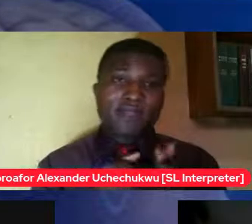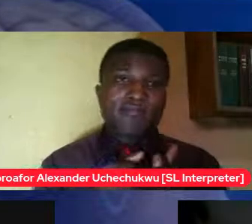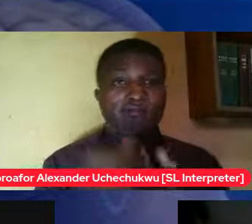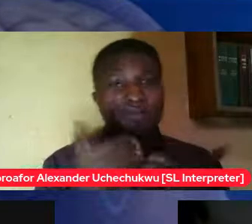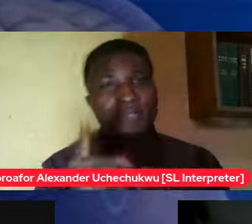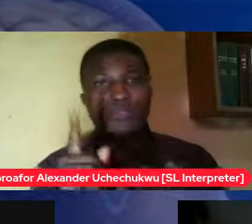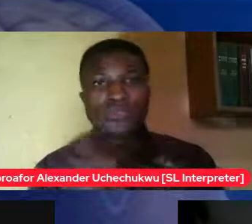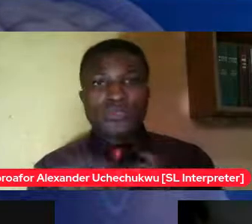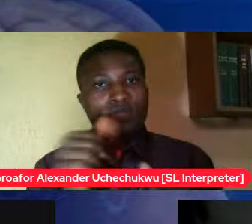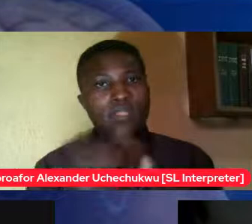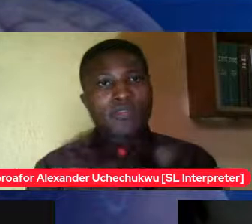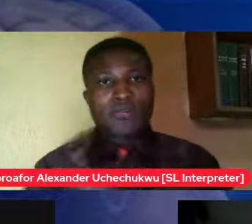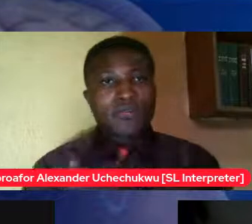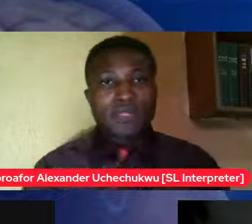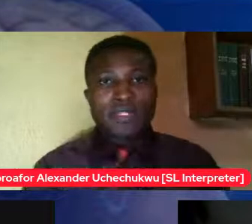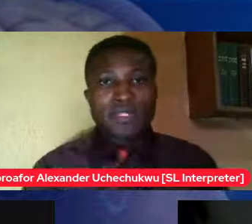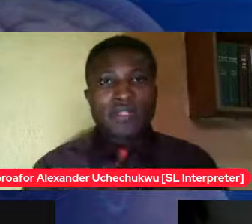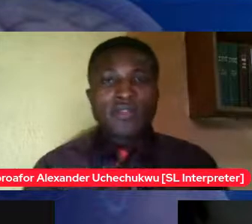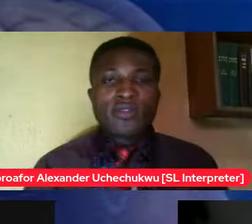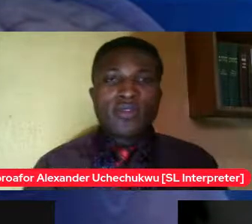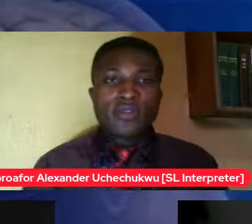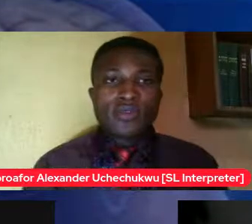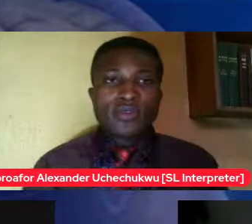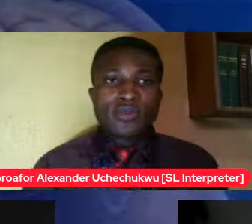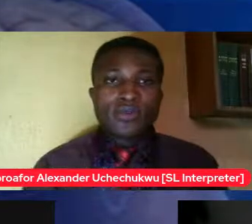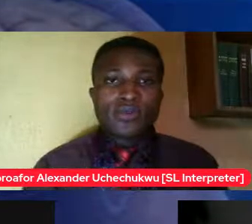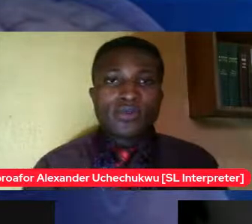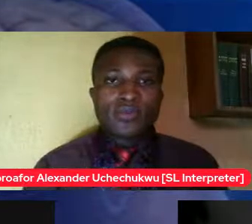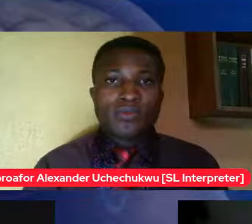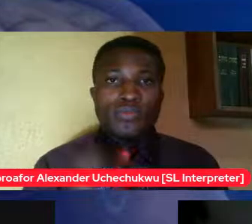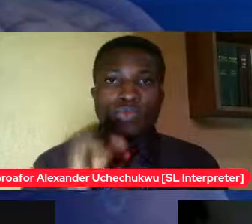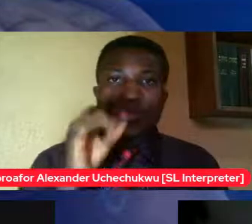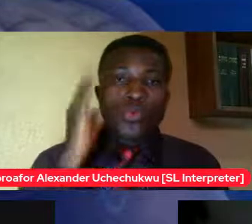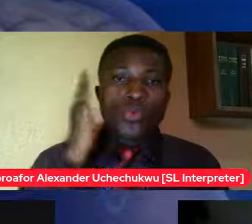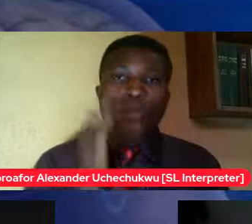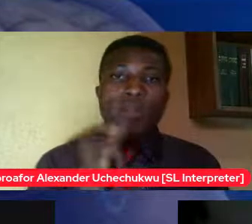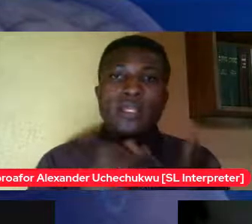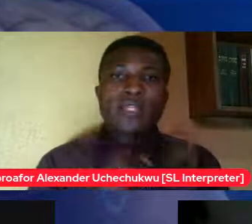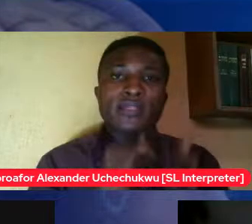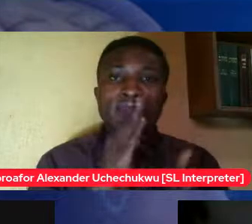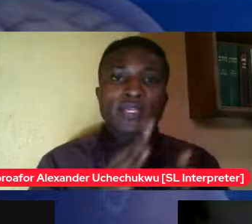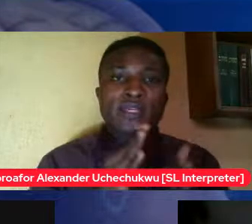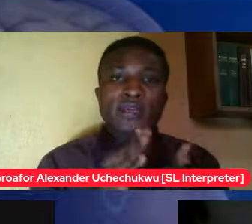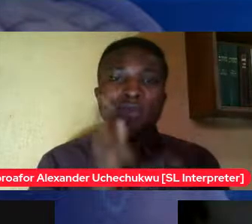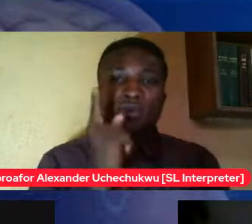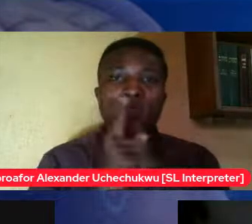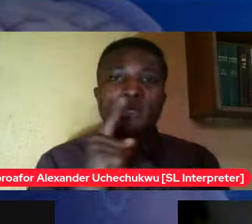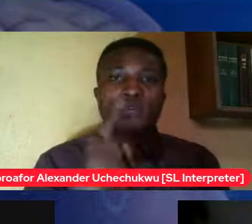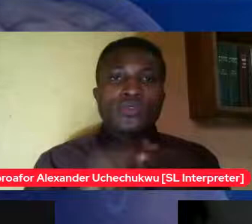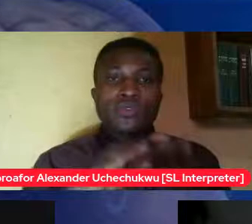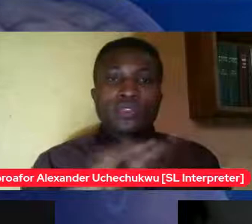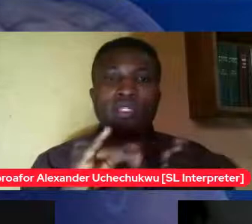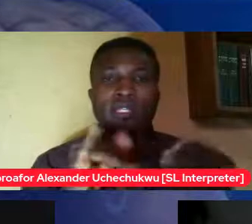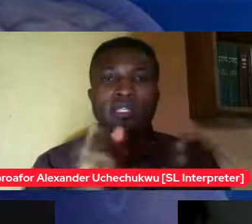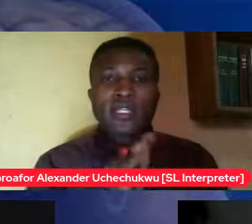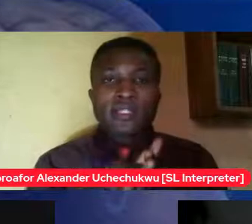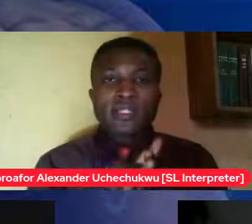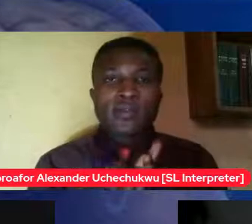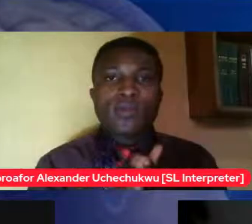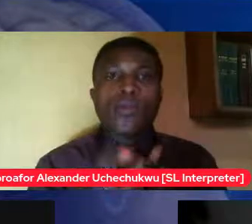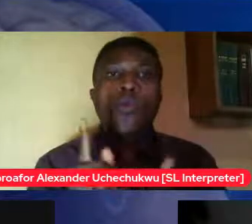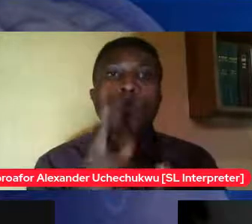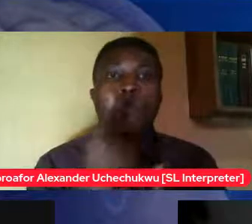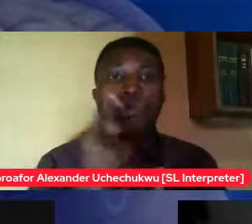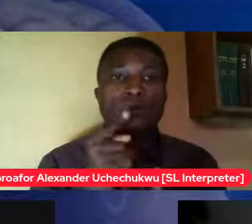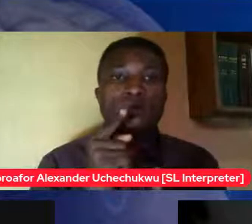so would it be correct to say then that the best way would be to teach them once you realize they're approaching like your son your